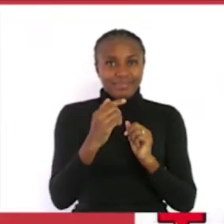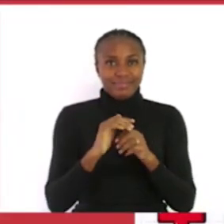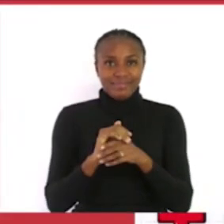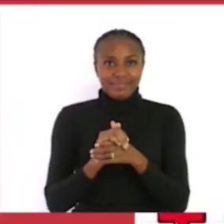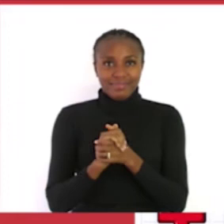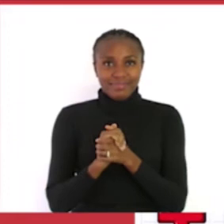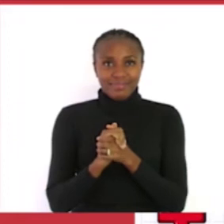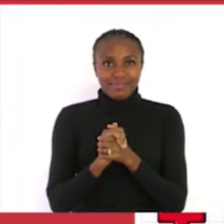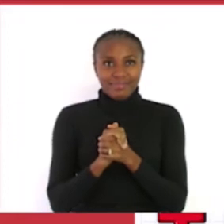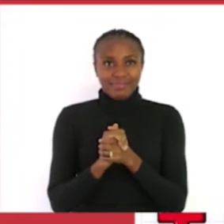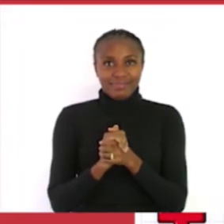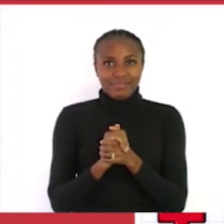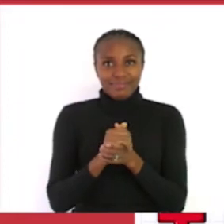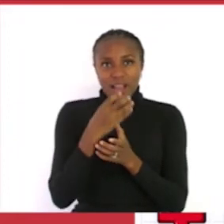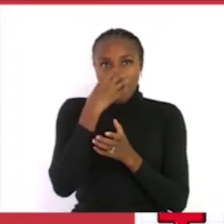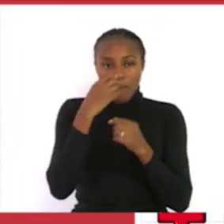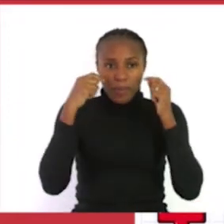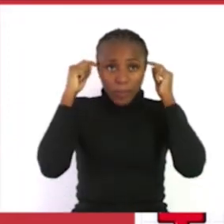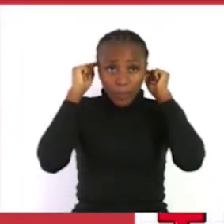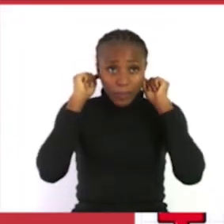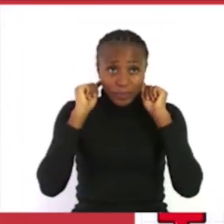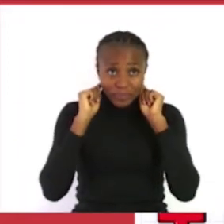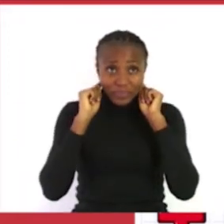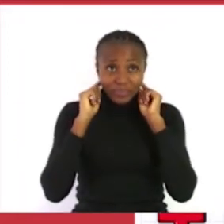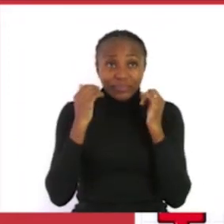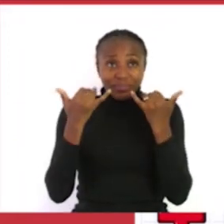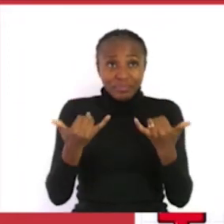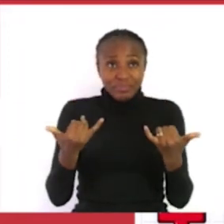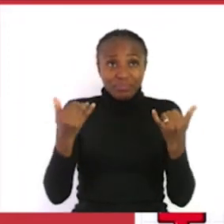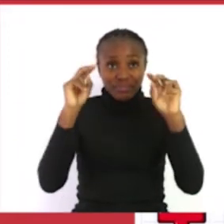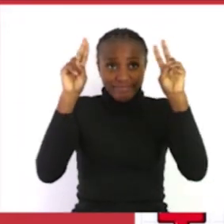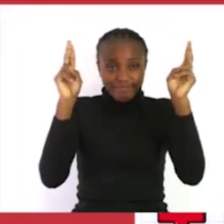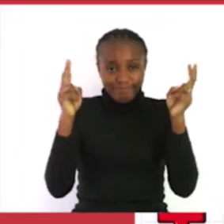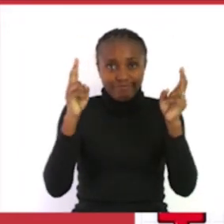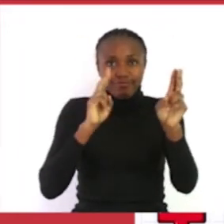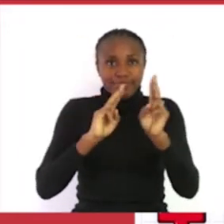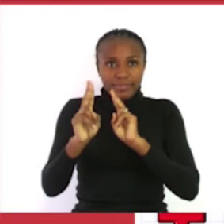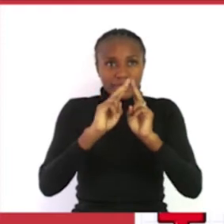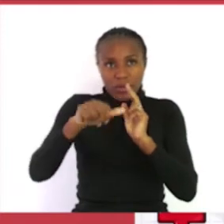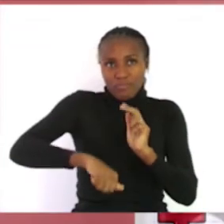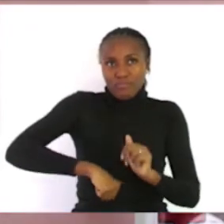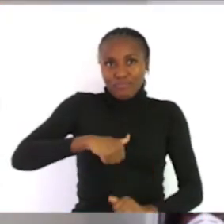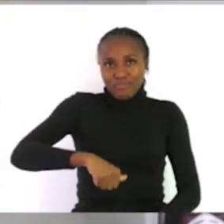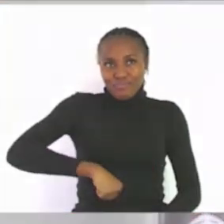and wearing our mask today's lesson we'll be discussing about diseases